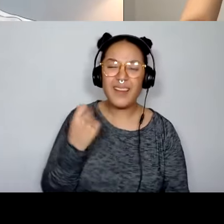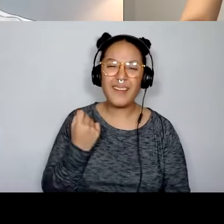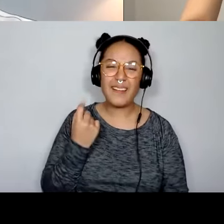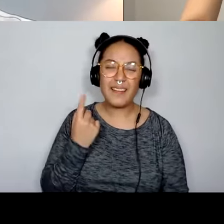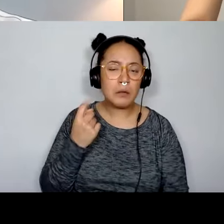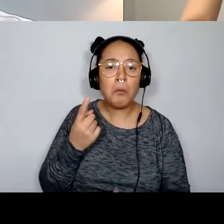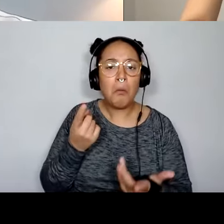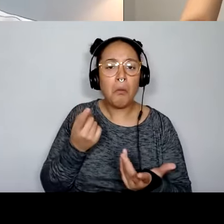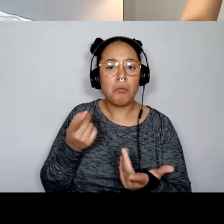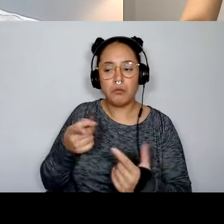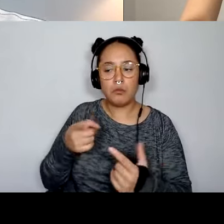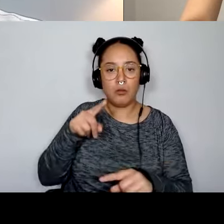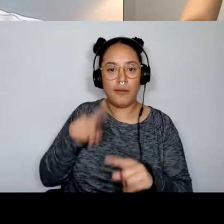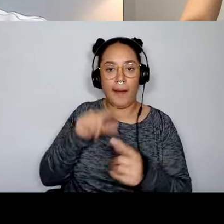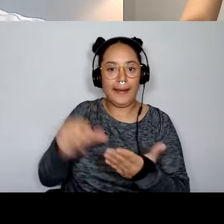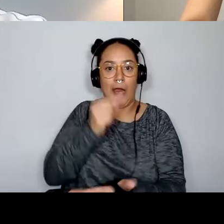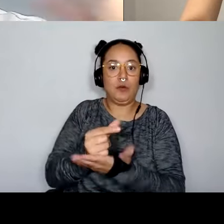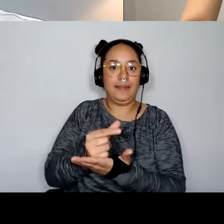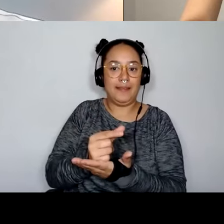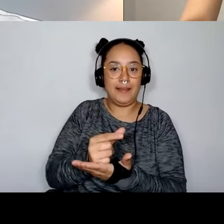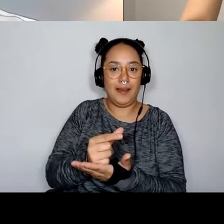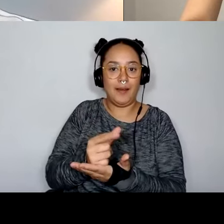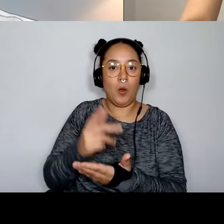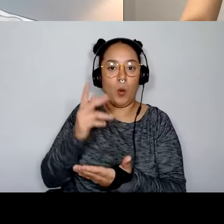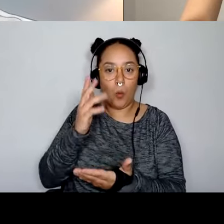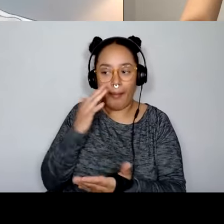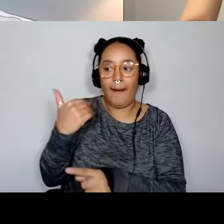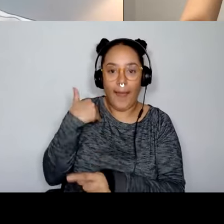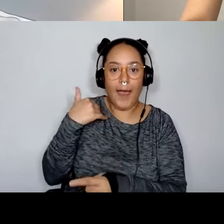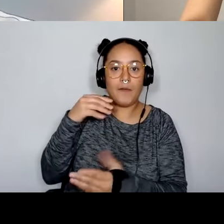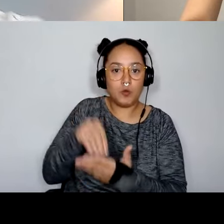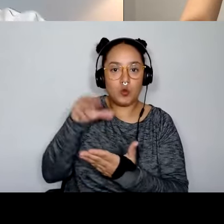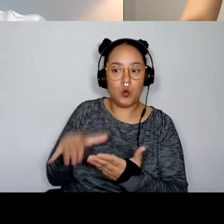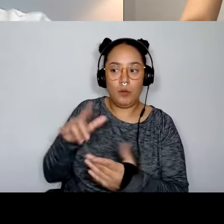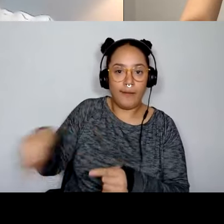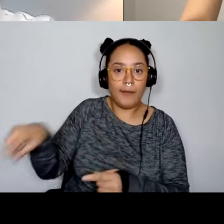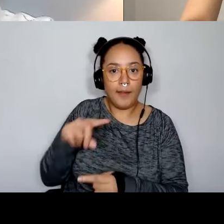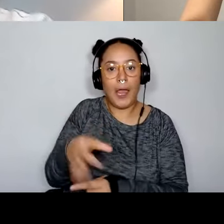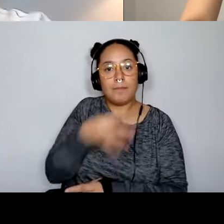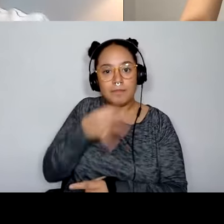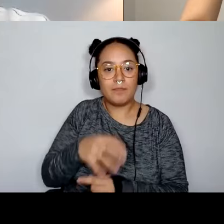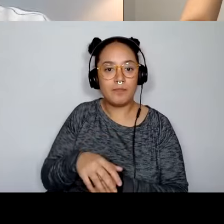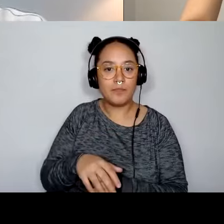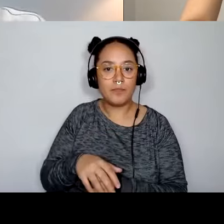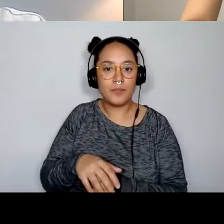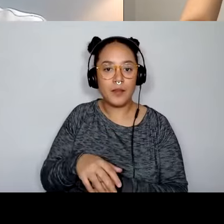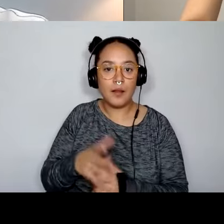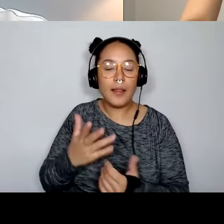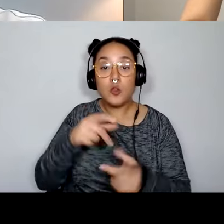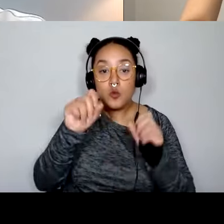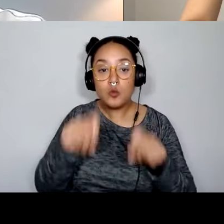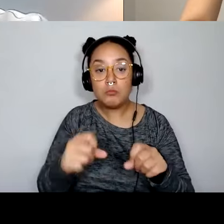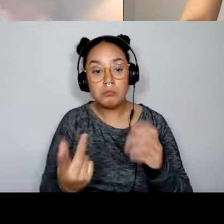you won't be guaranteed that. And you'll have to frame your challenge in a way that says NFTs might be a possible